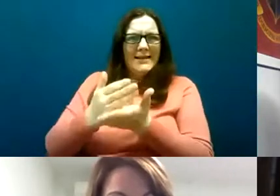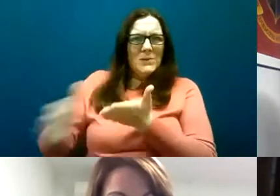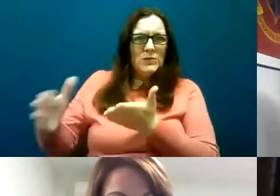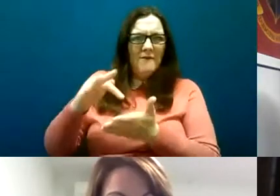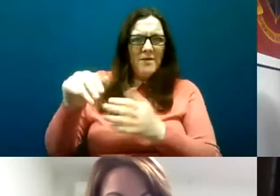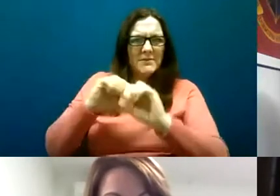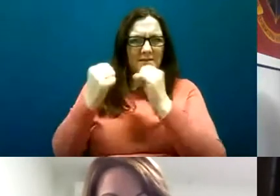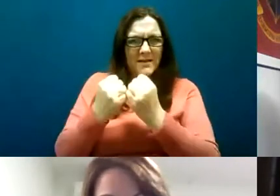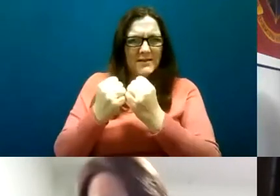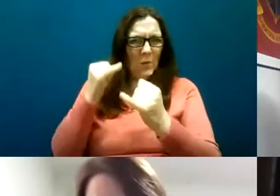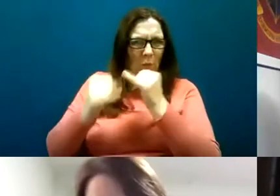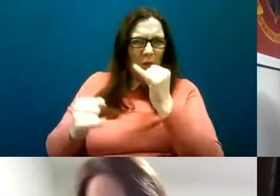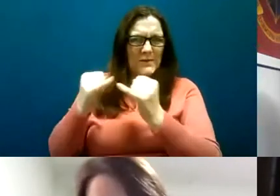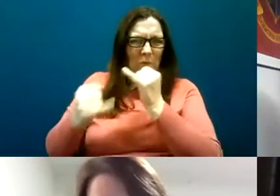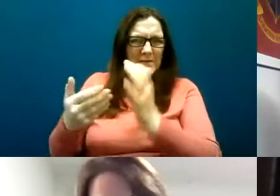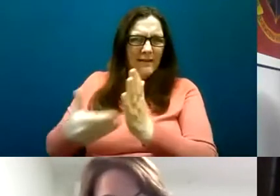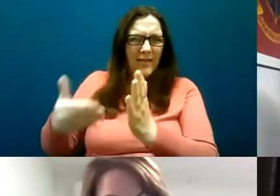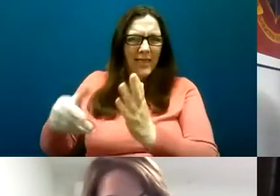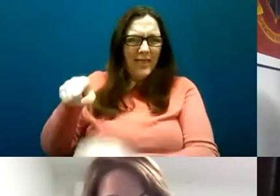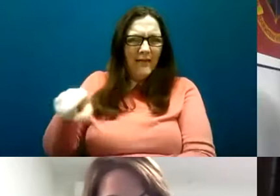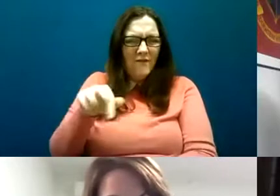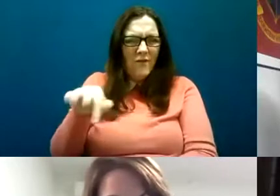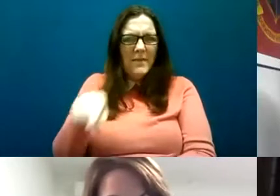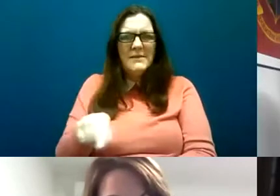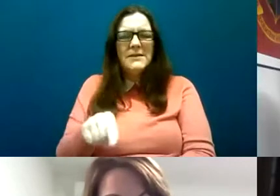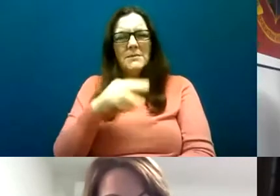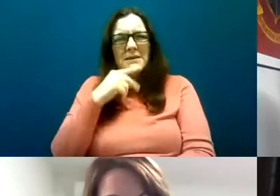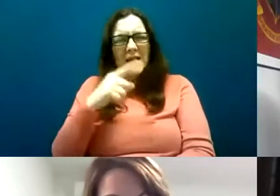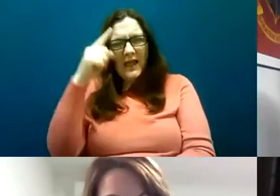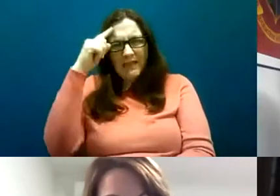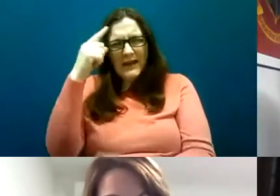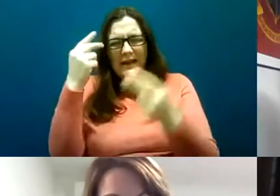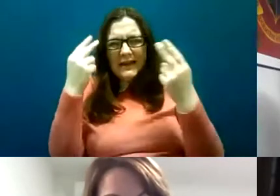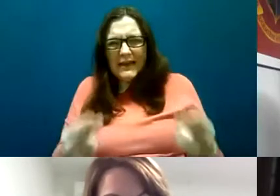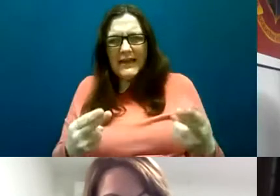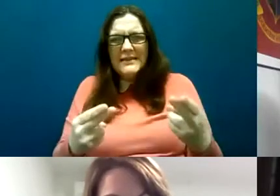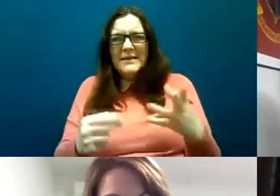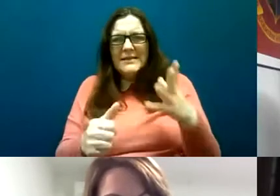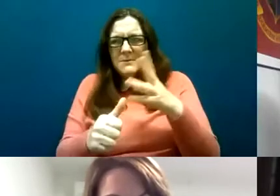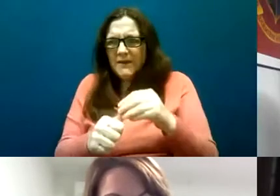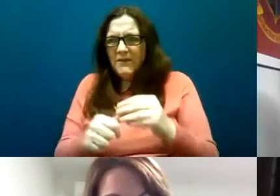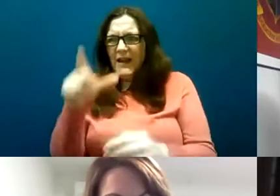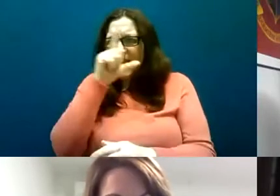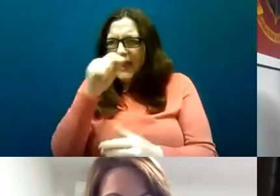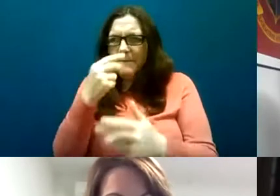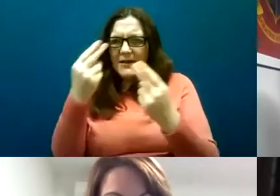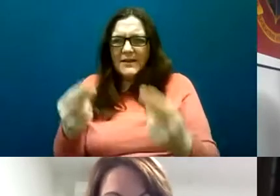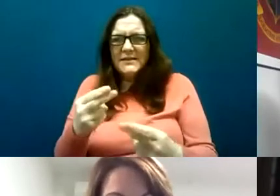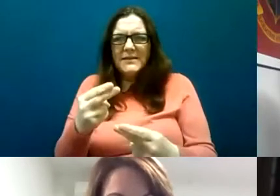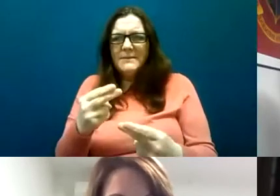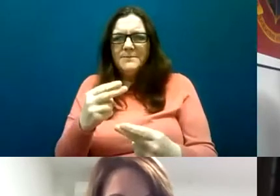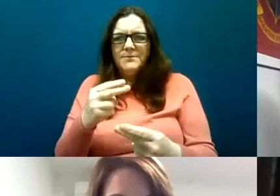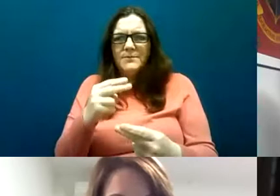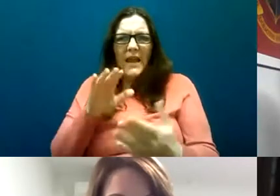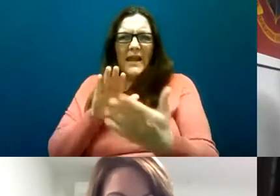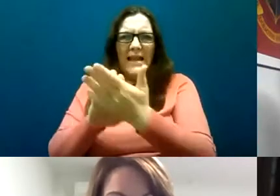policy so I don't think being specific and addressing those needs and naming what those specific needs are is